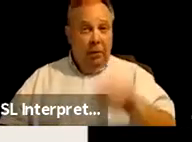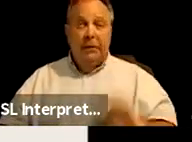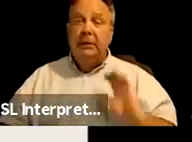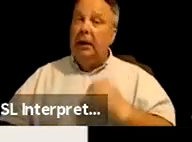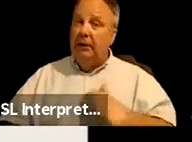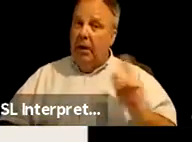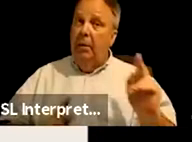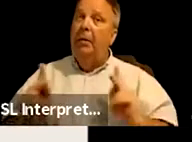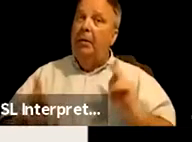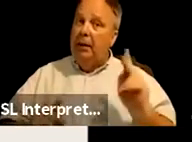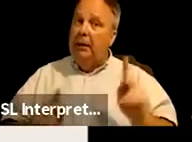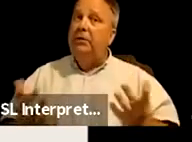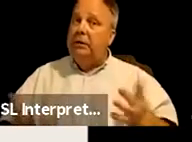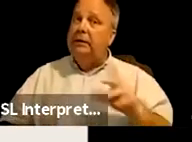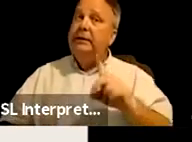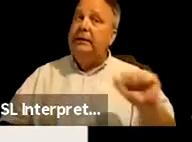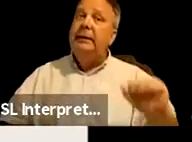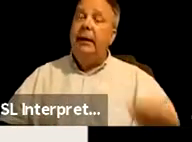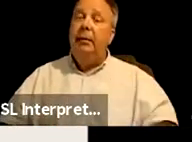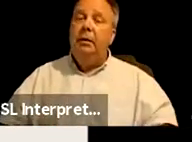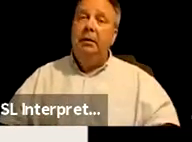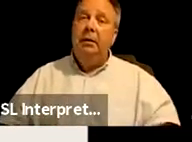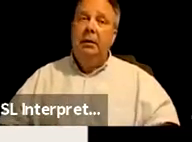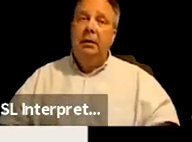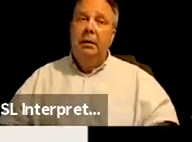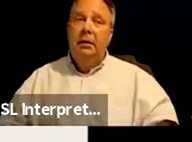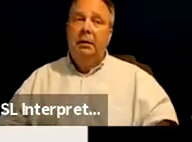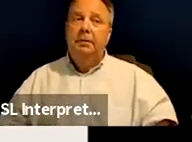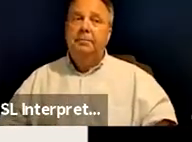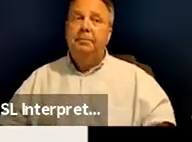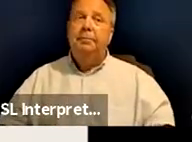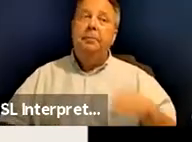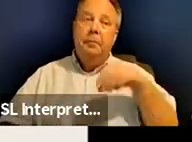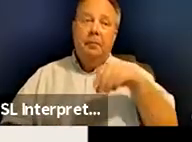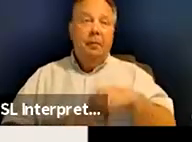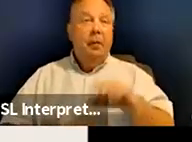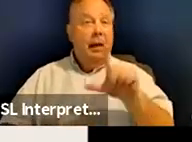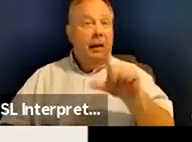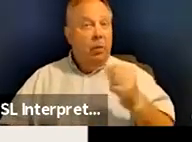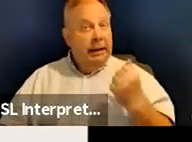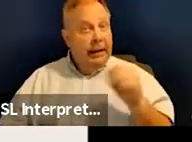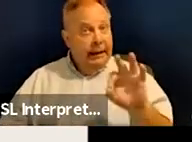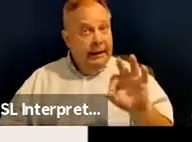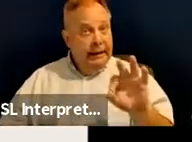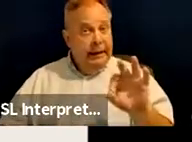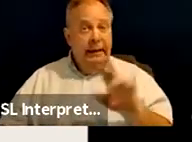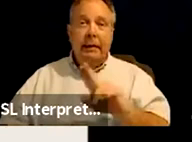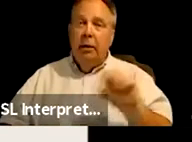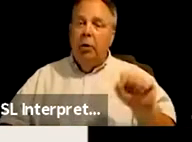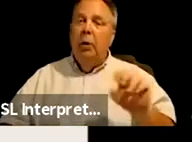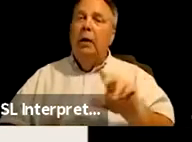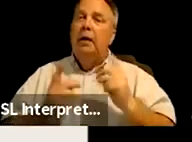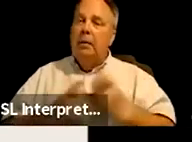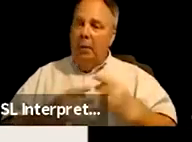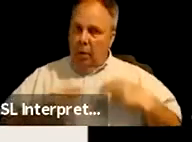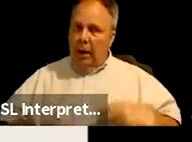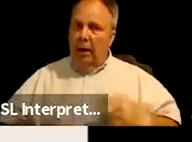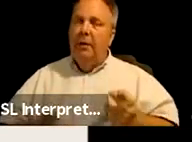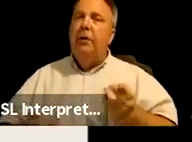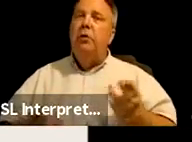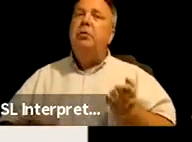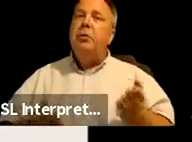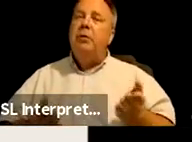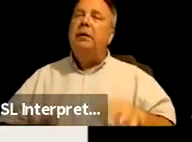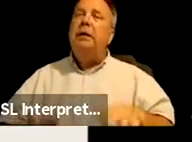population is disabled. So in 2019, the U S department of health and human services